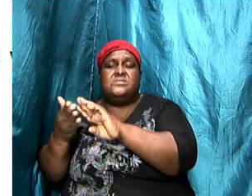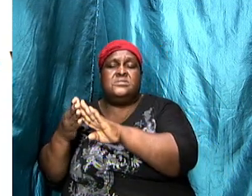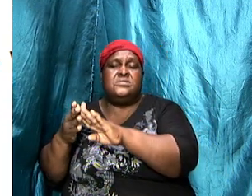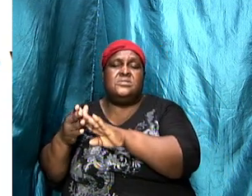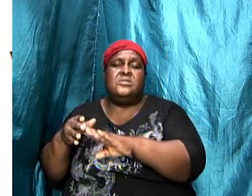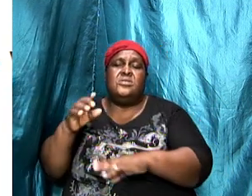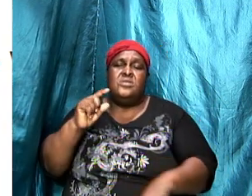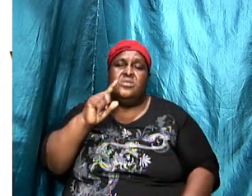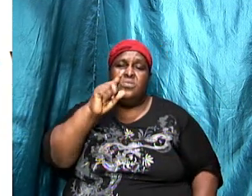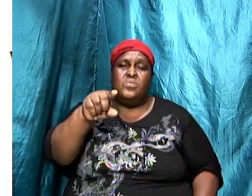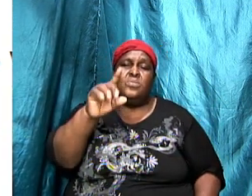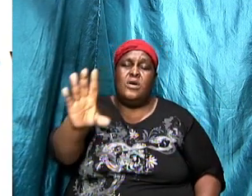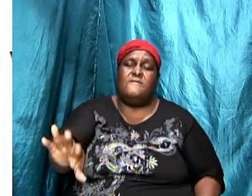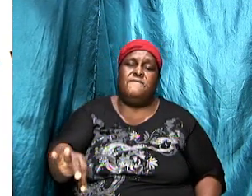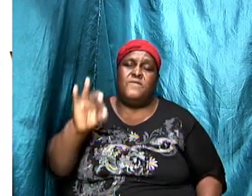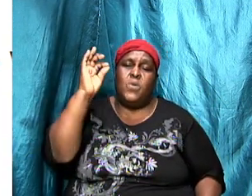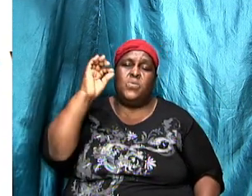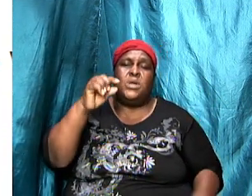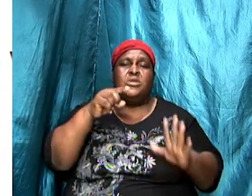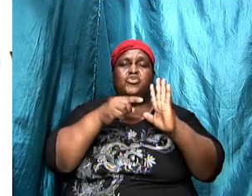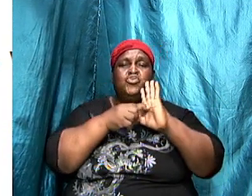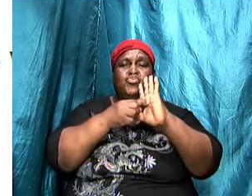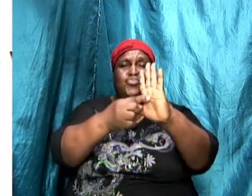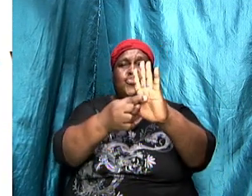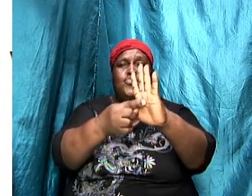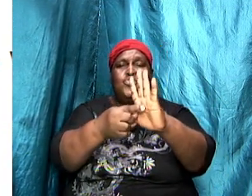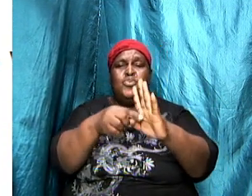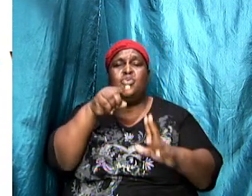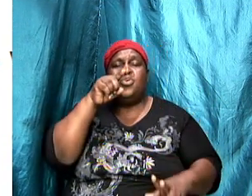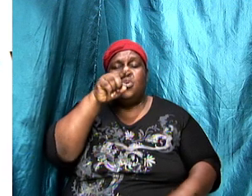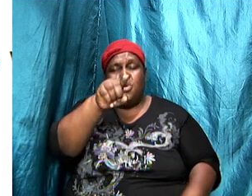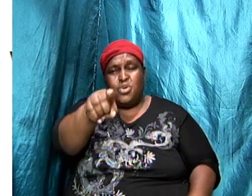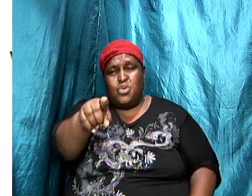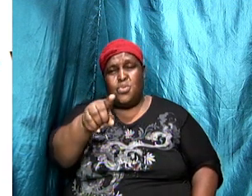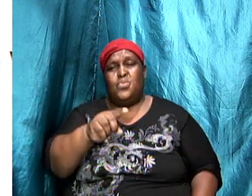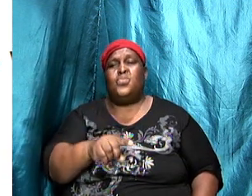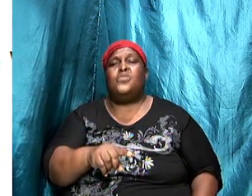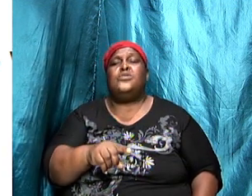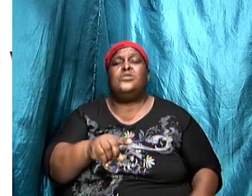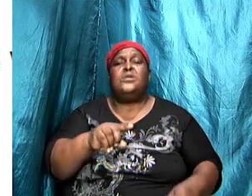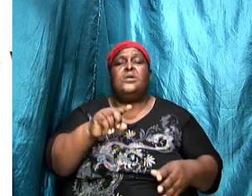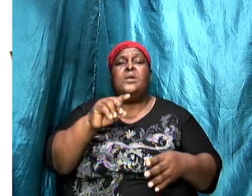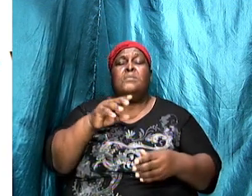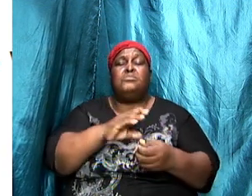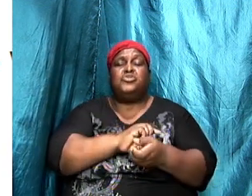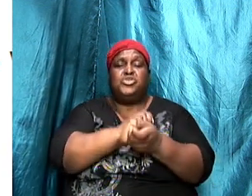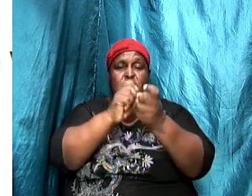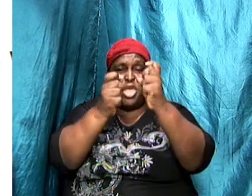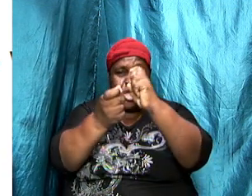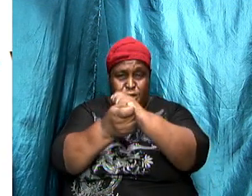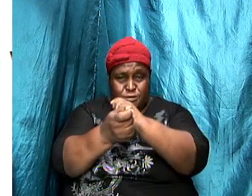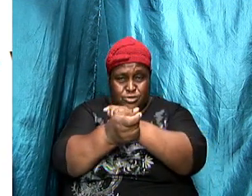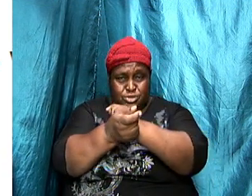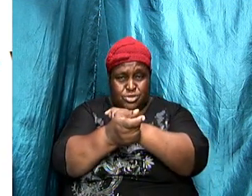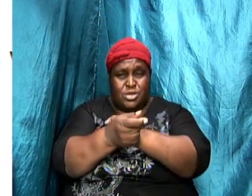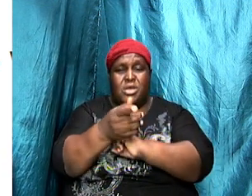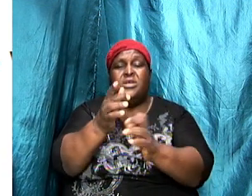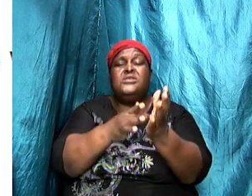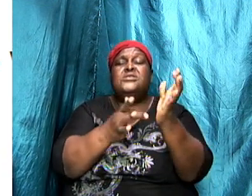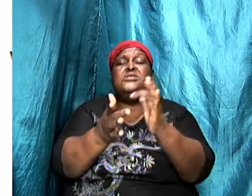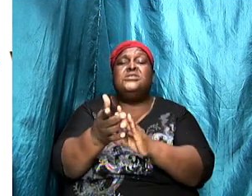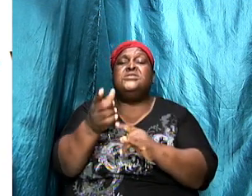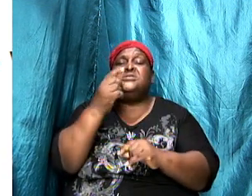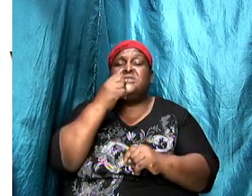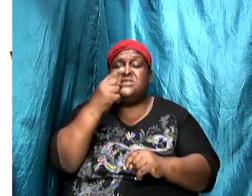you are going to be exposed you better turn away Jesus said I hate it